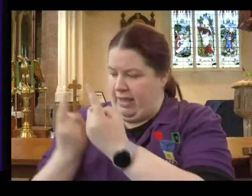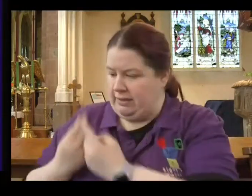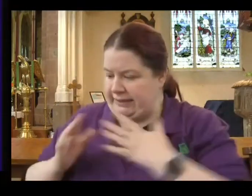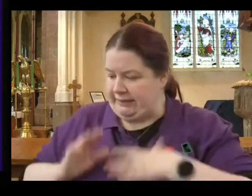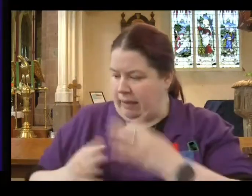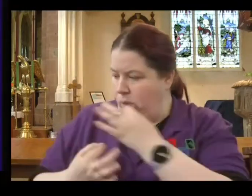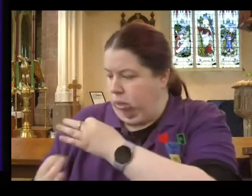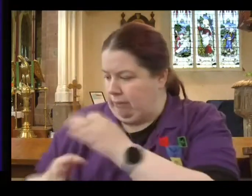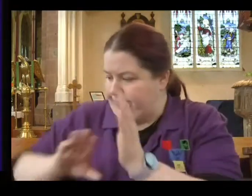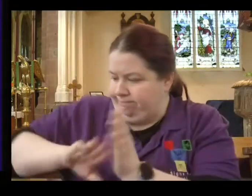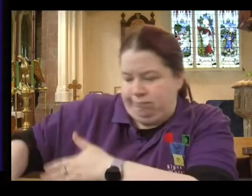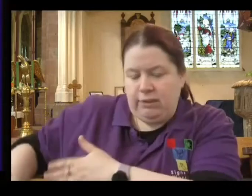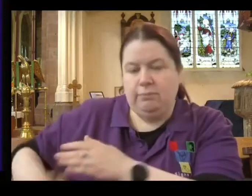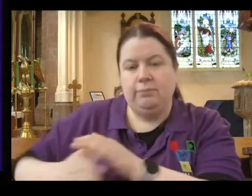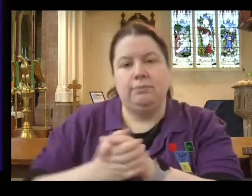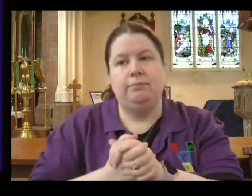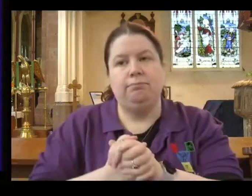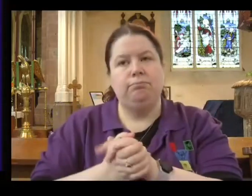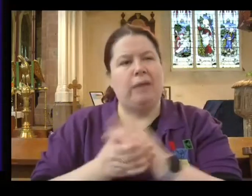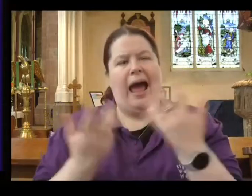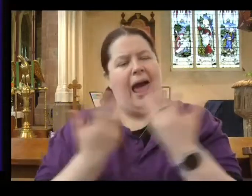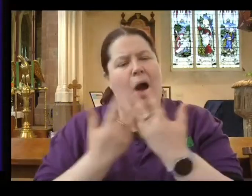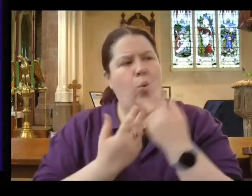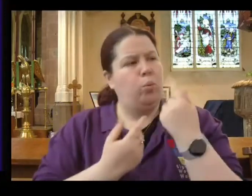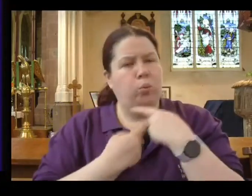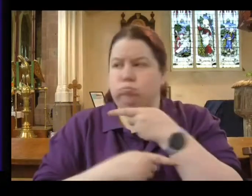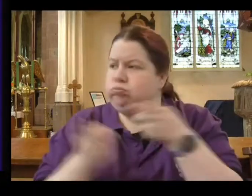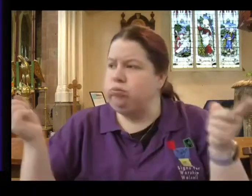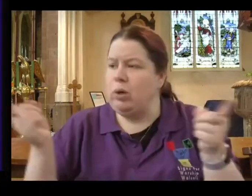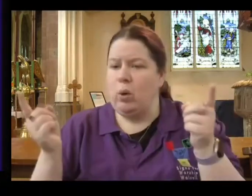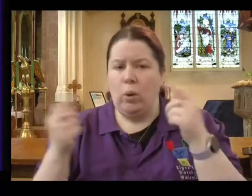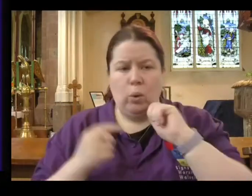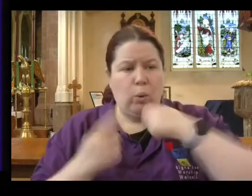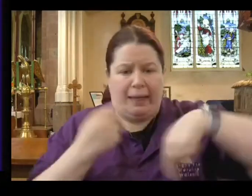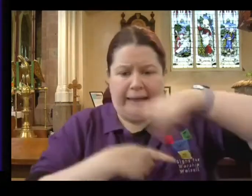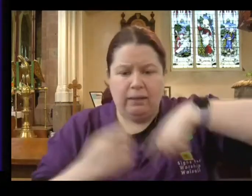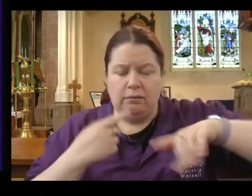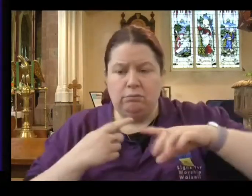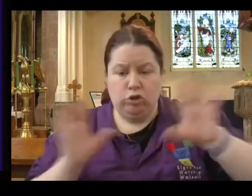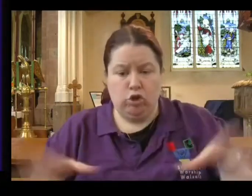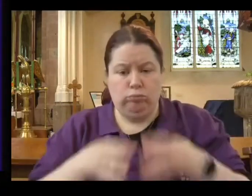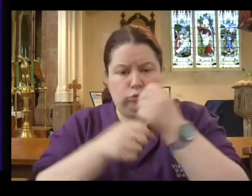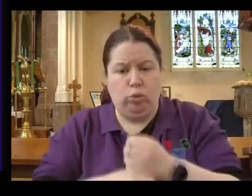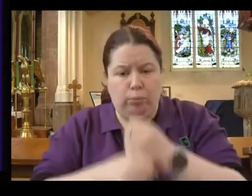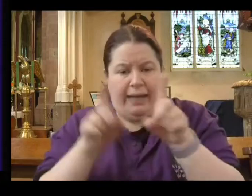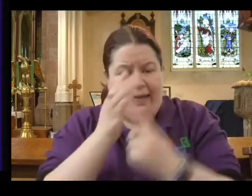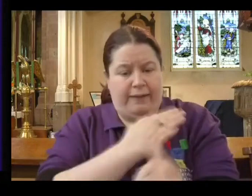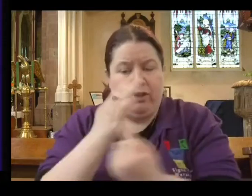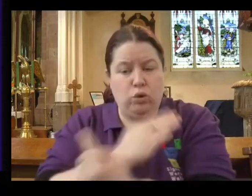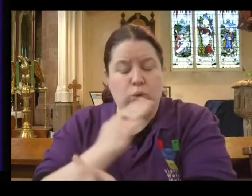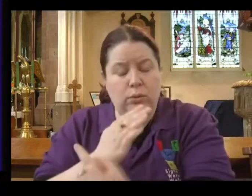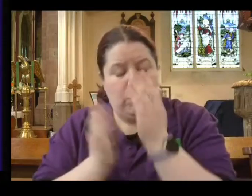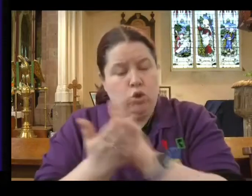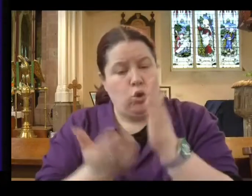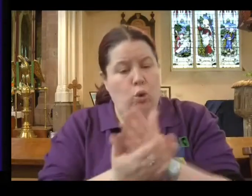so, how are we? How are you going to address that problem and return to the right path? And